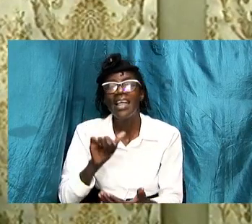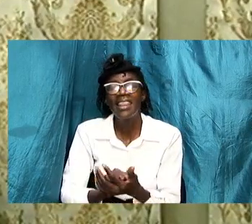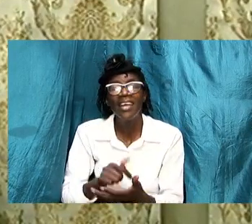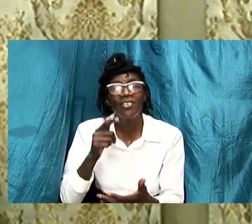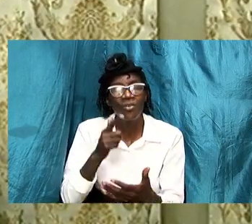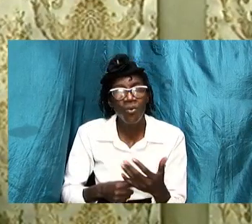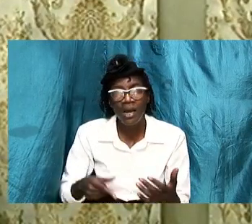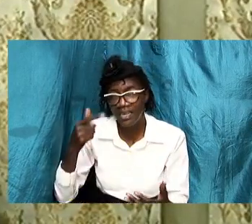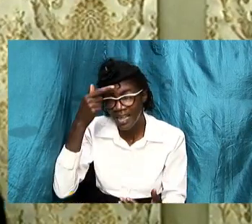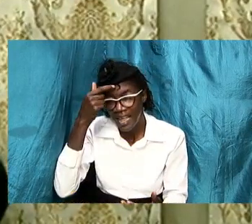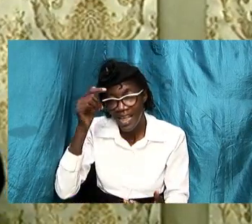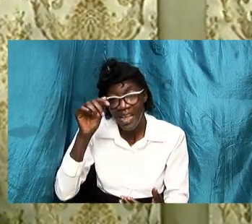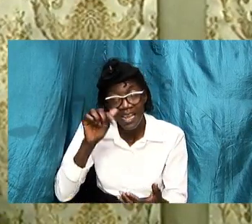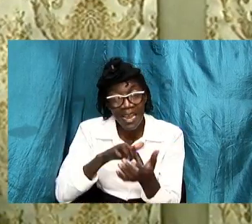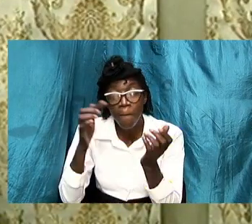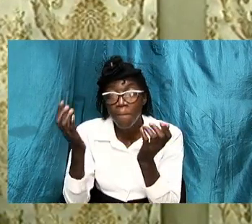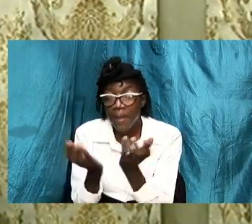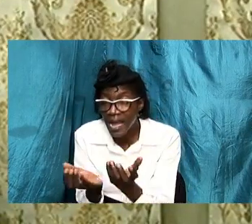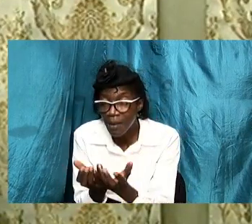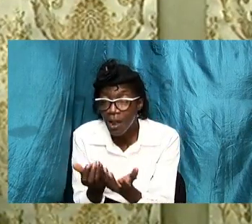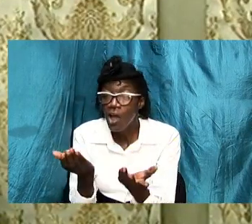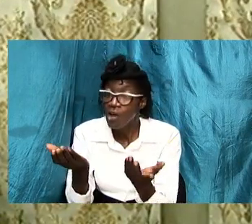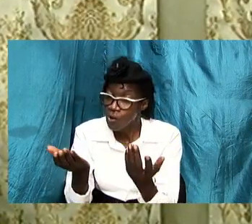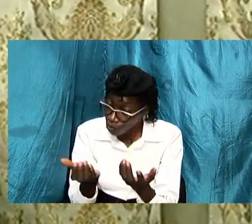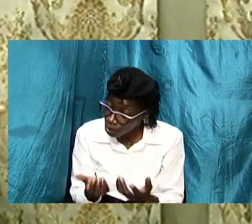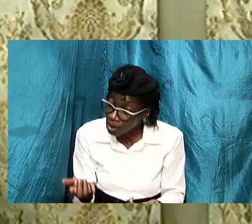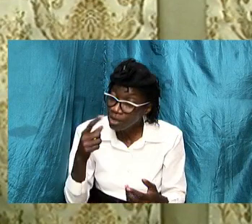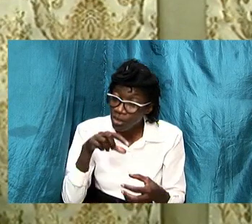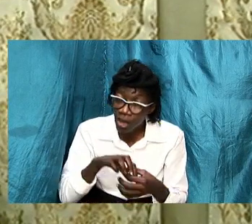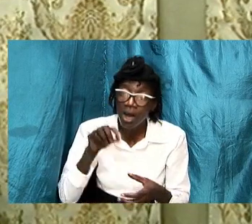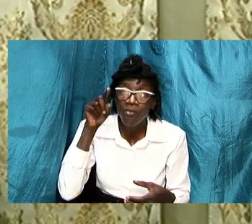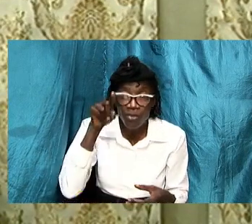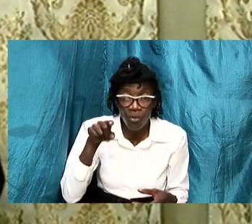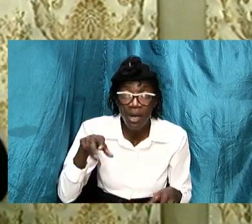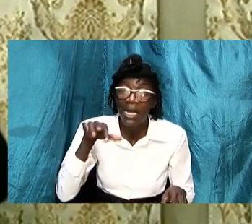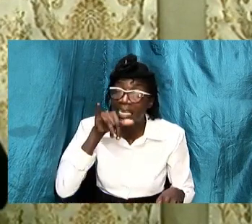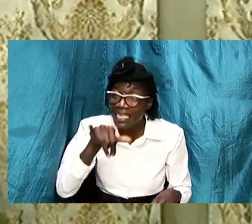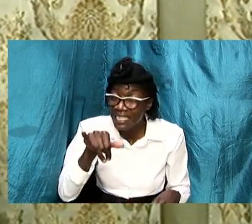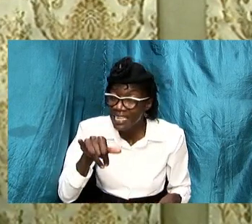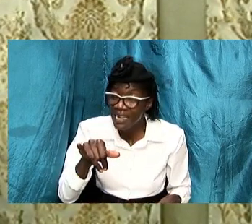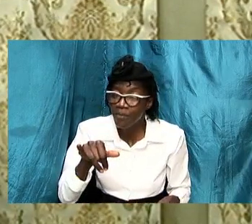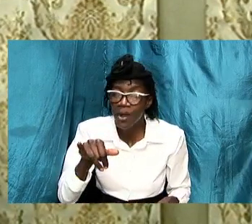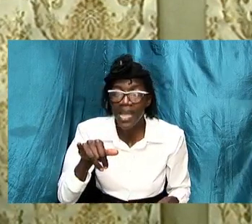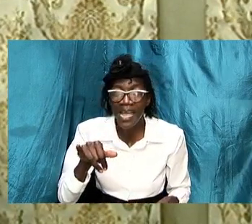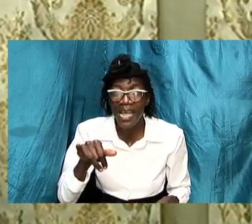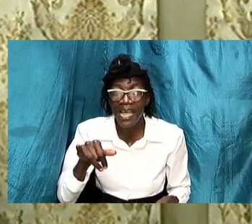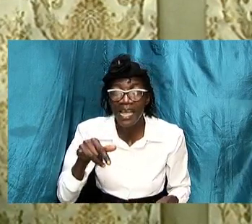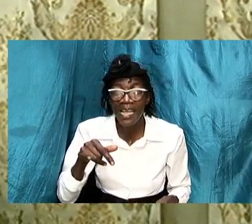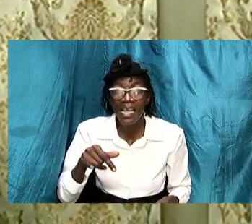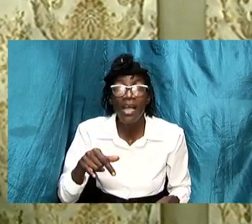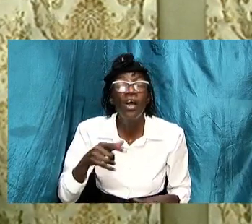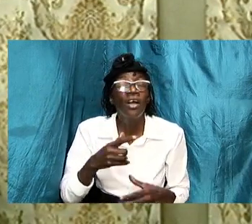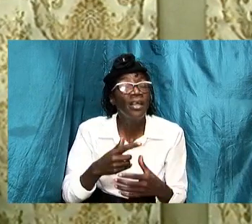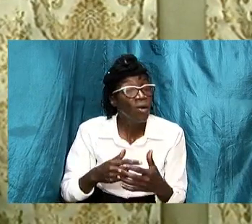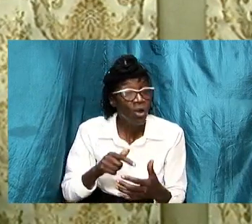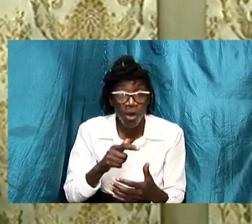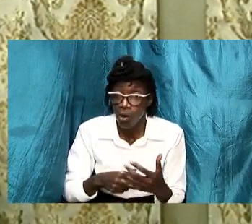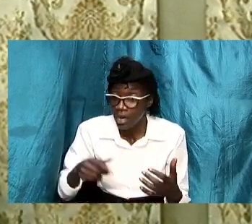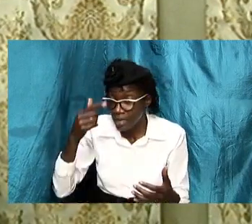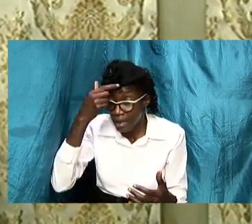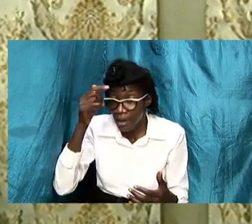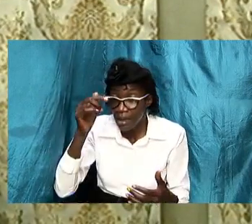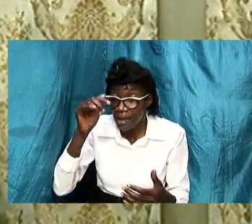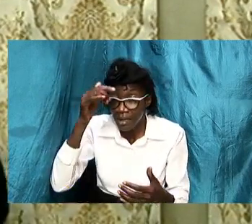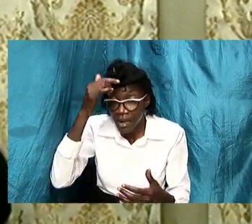you in the same way that it requires of him as the head to do certain things so that there can be